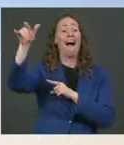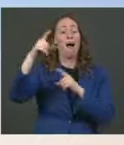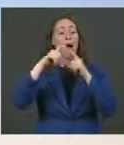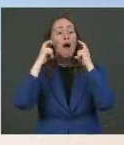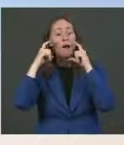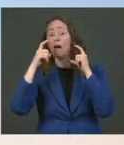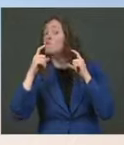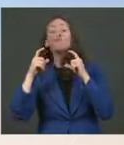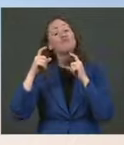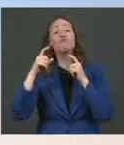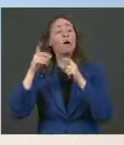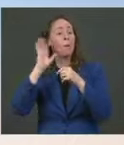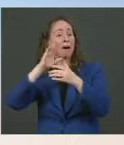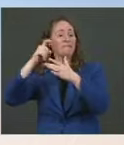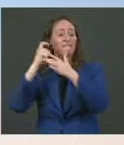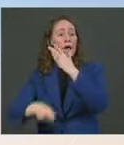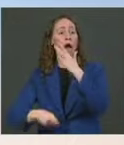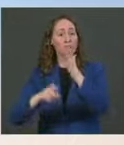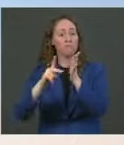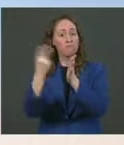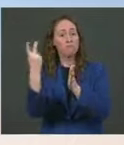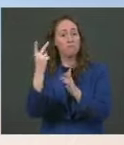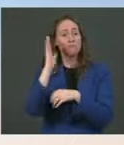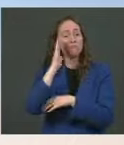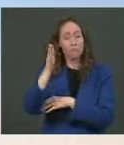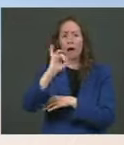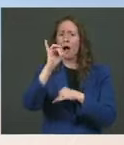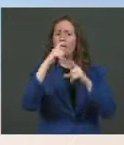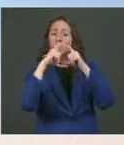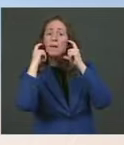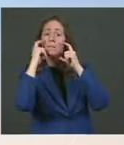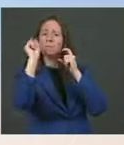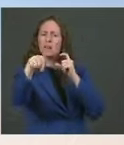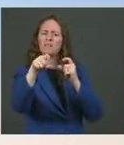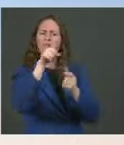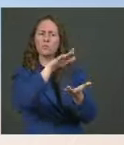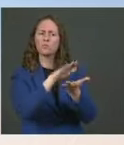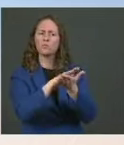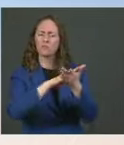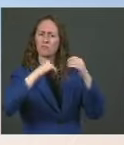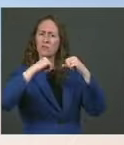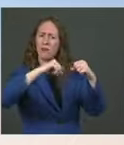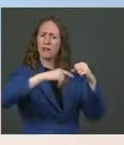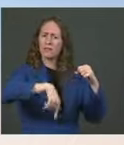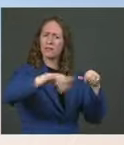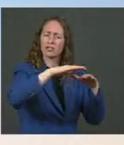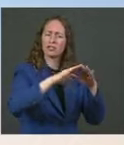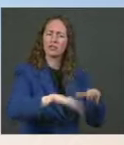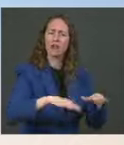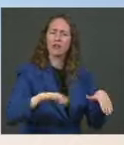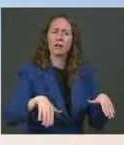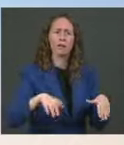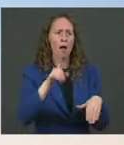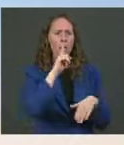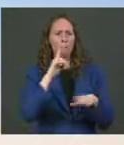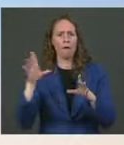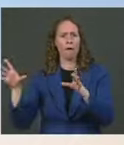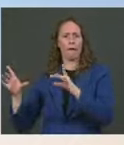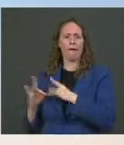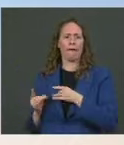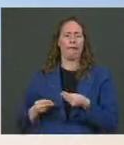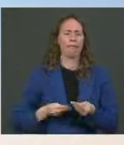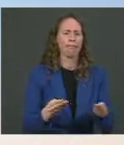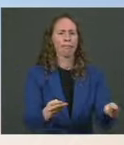Also, masking, as it relates to schools, certainly protects children and kids from transmissibility and the spread of the virus. And